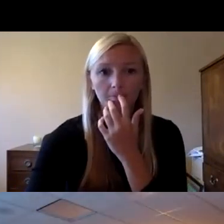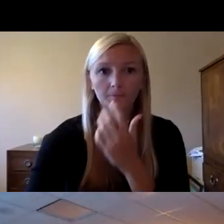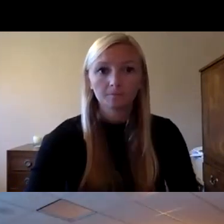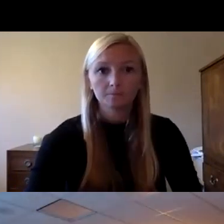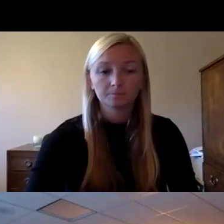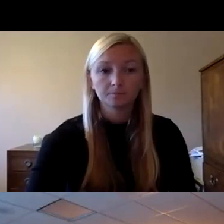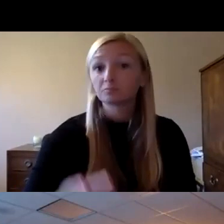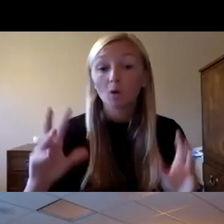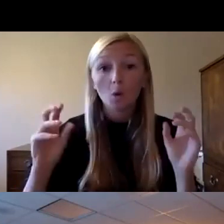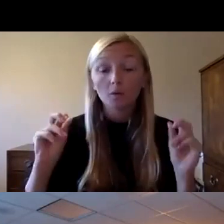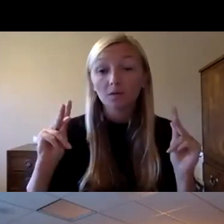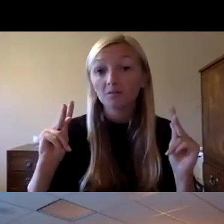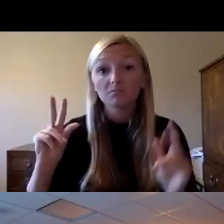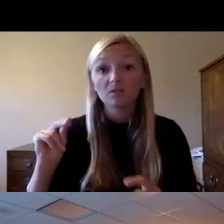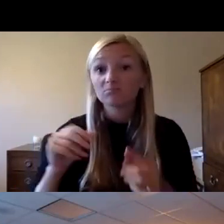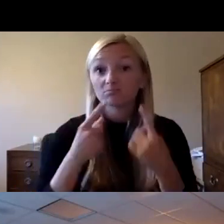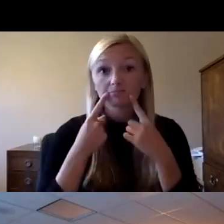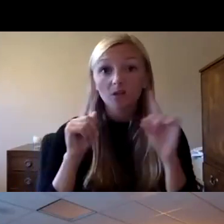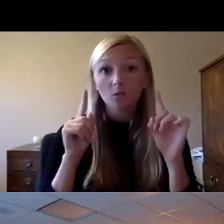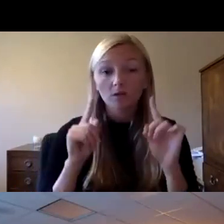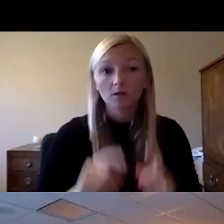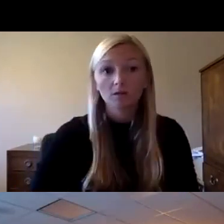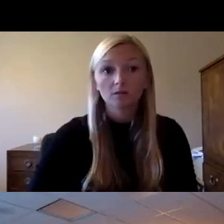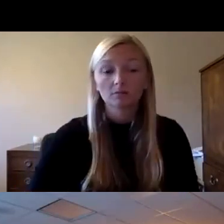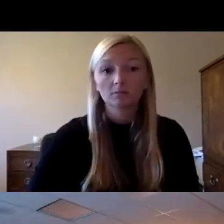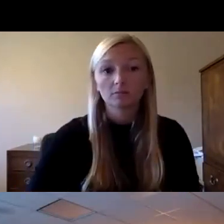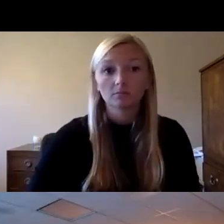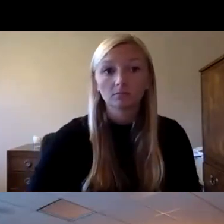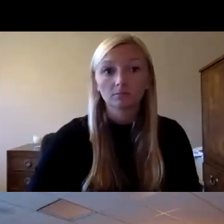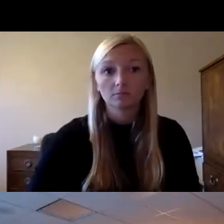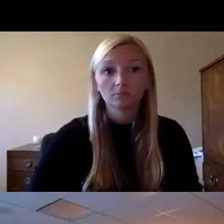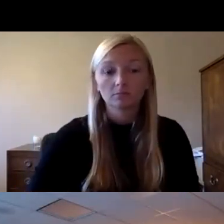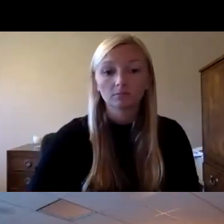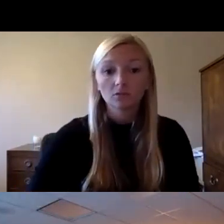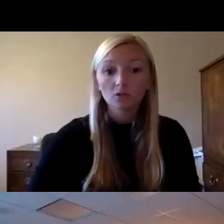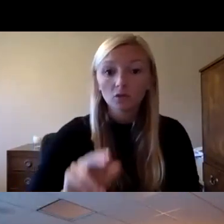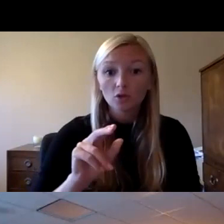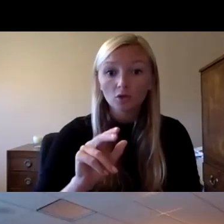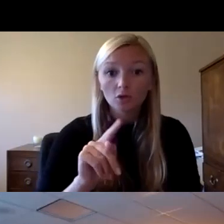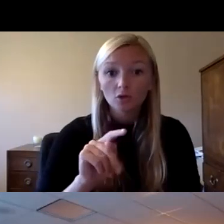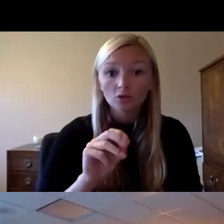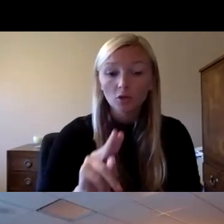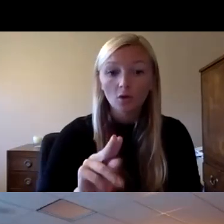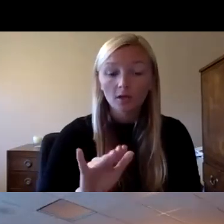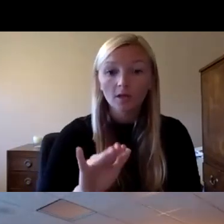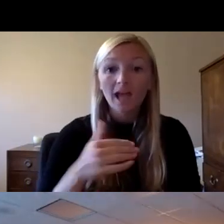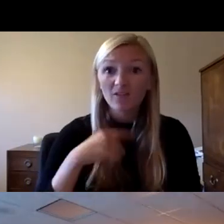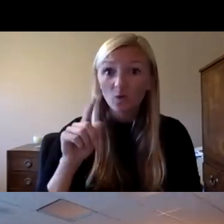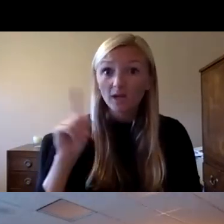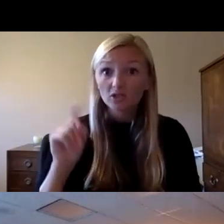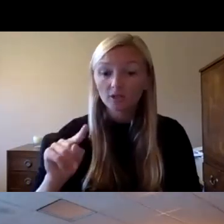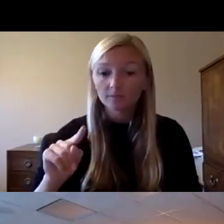not it's not working he's uh he's um tony you had a question yeah just um